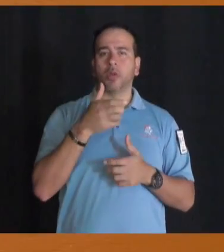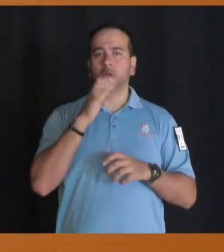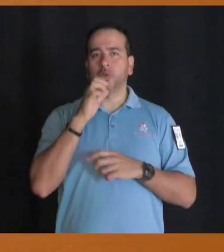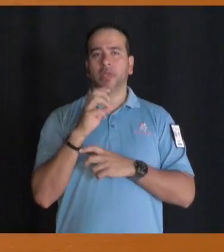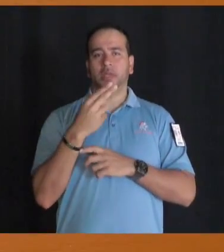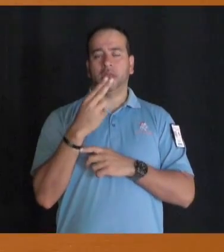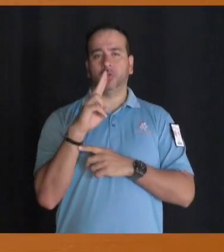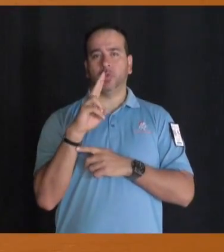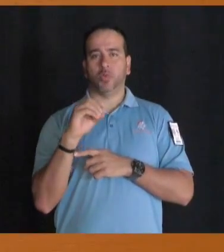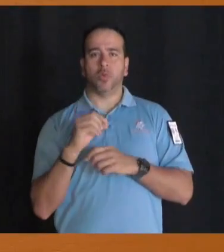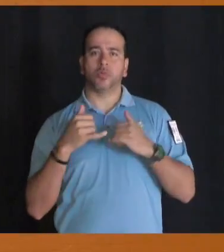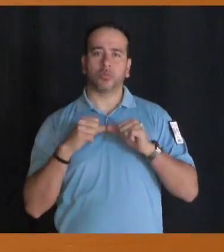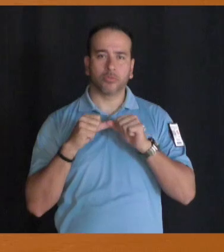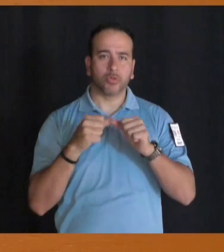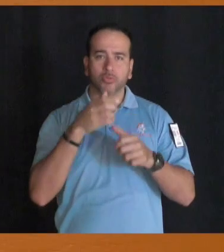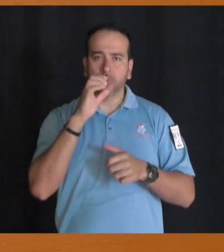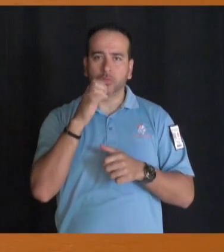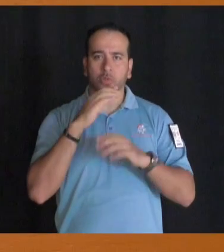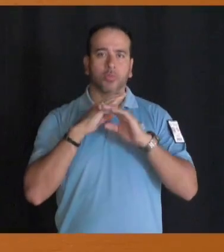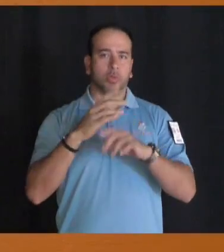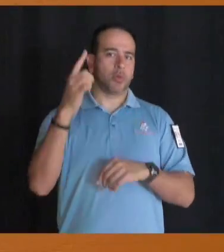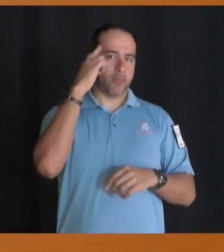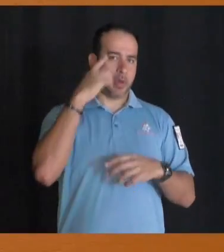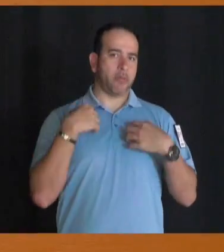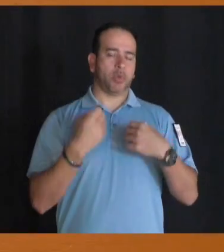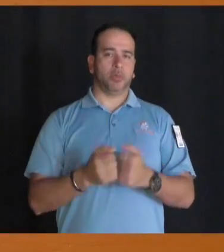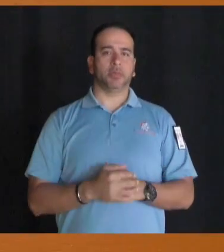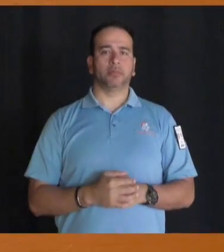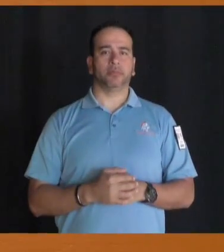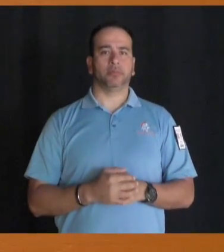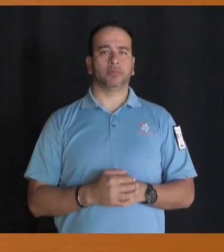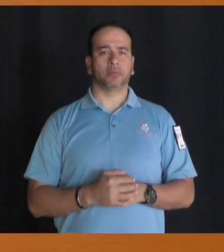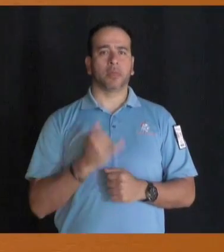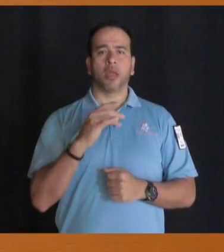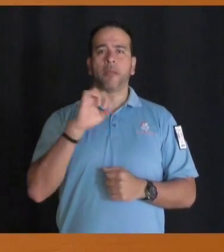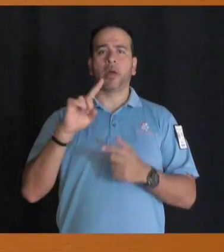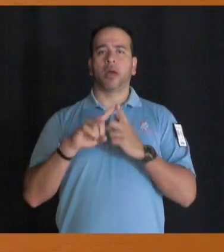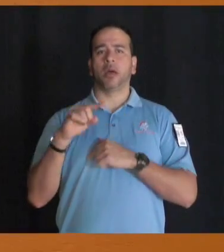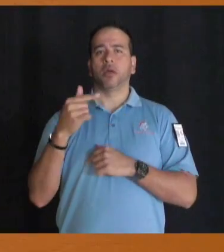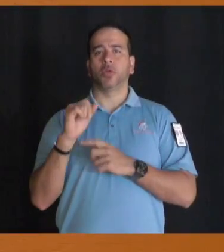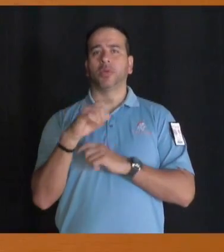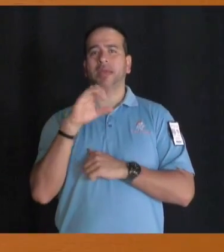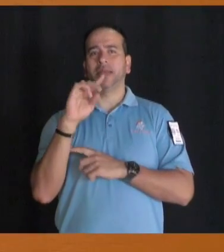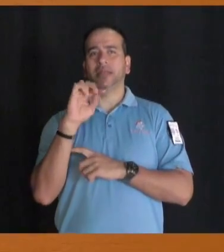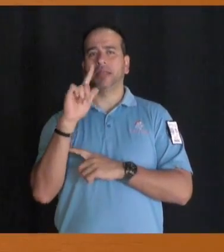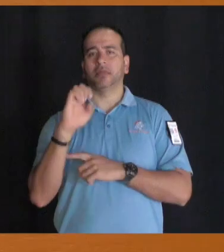H2O. Stay hydrated and protect your brains Braves. Now back to Georgia and Danielle.